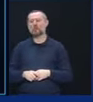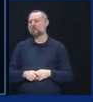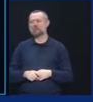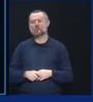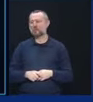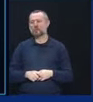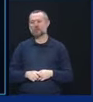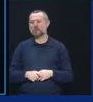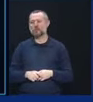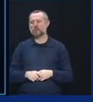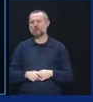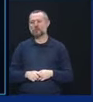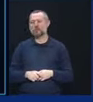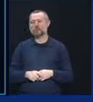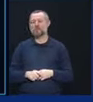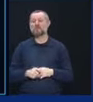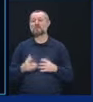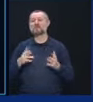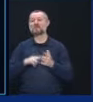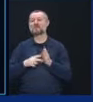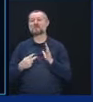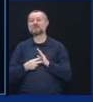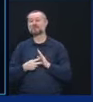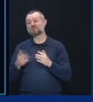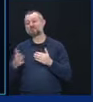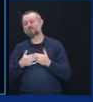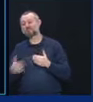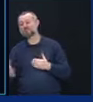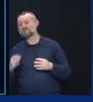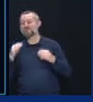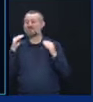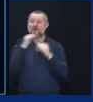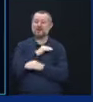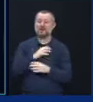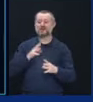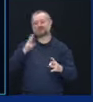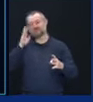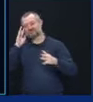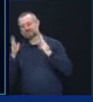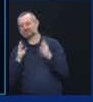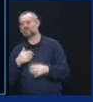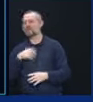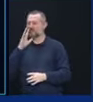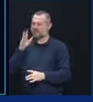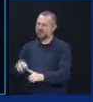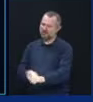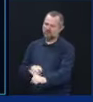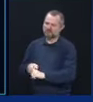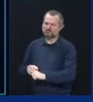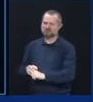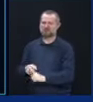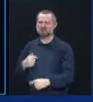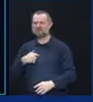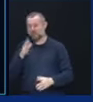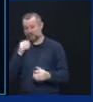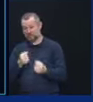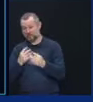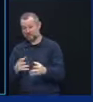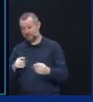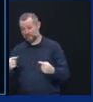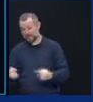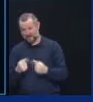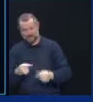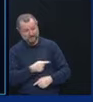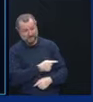So, I'm going to take on the lies and the unscrupulous actors, especially when they cause pain and damage to New Yorkers. I should have done it